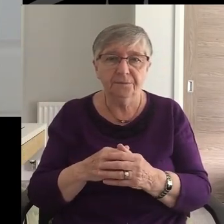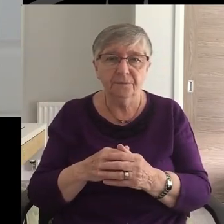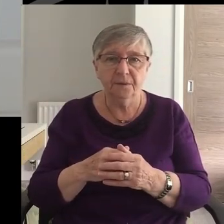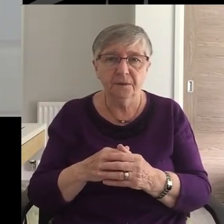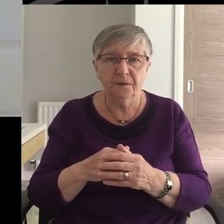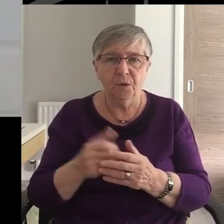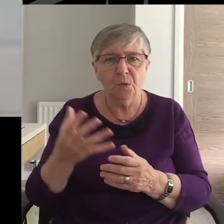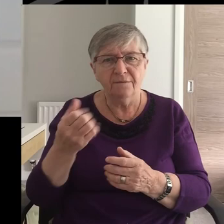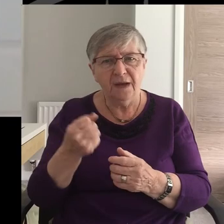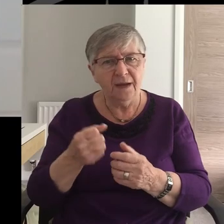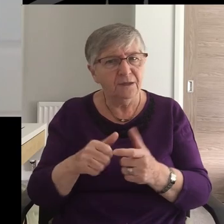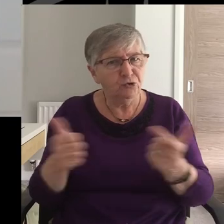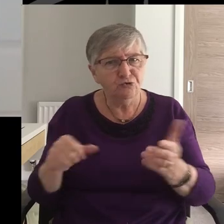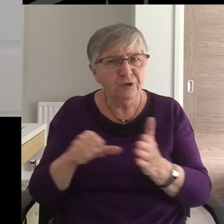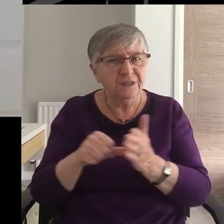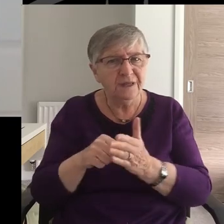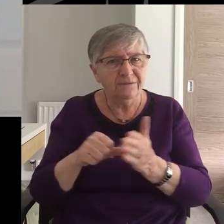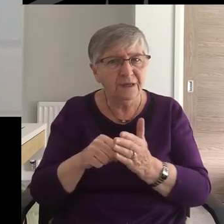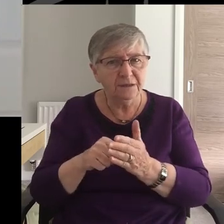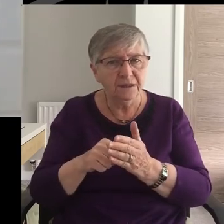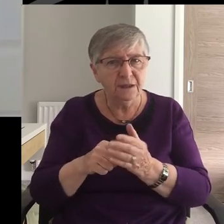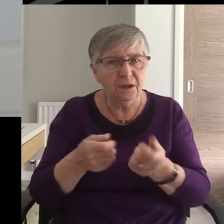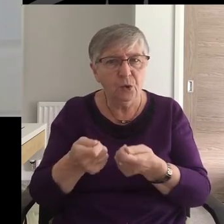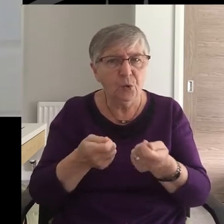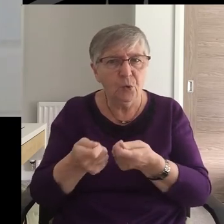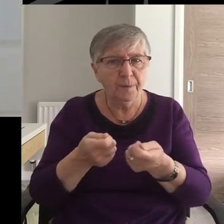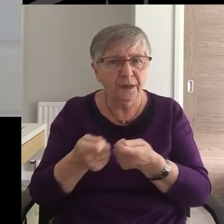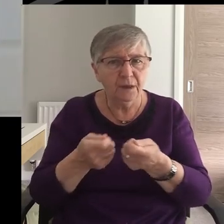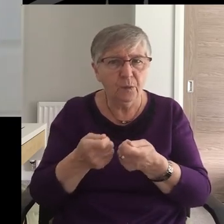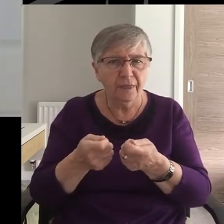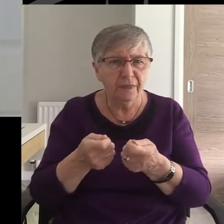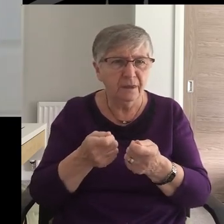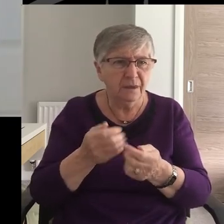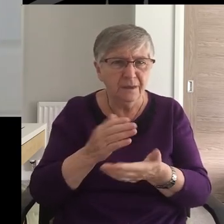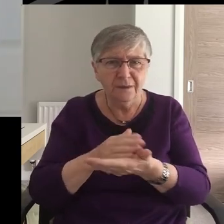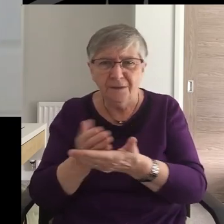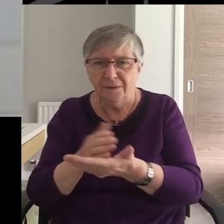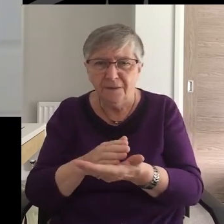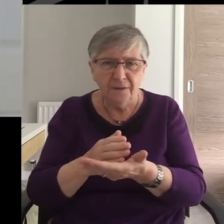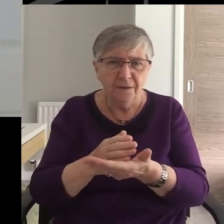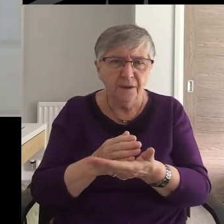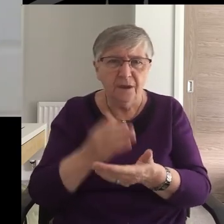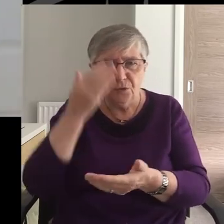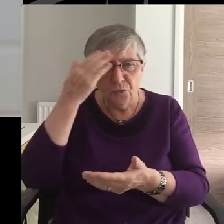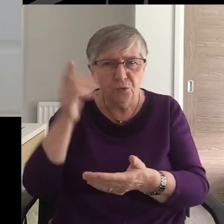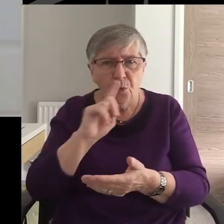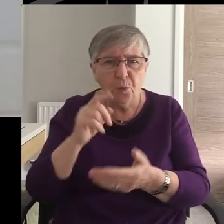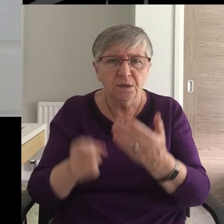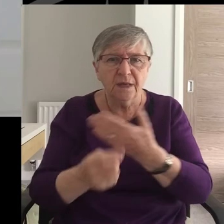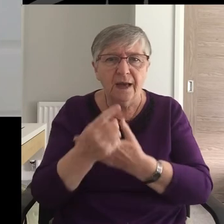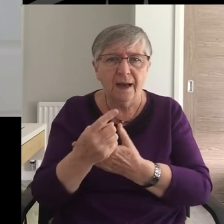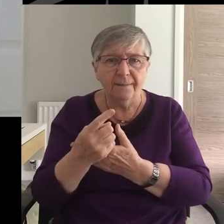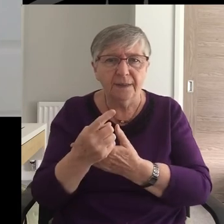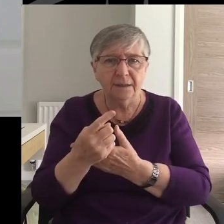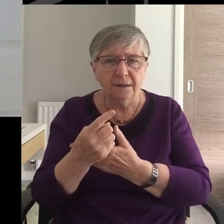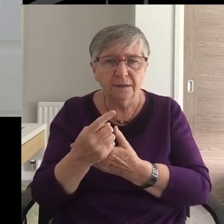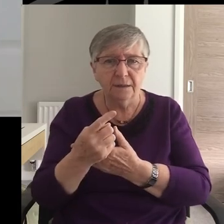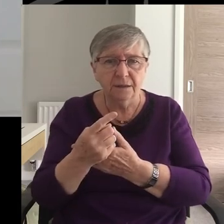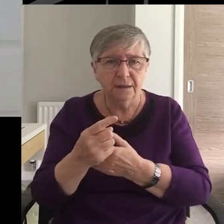We've had great difficulty Coping with the uncertainty Of the pandemic And we have equally great